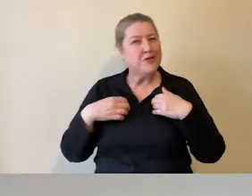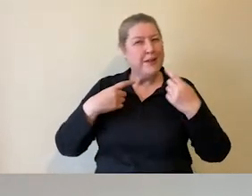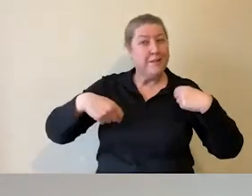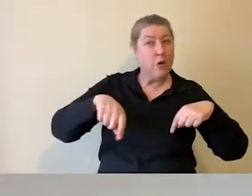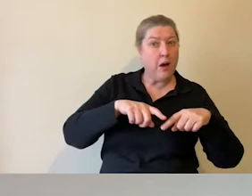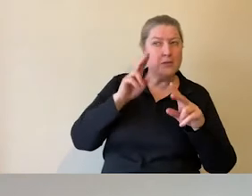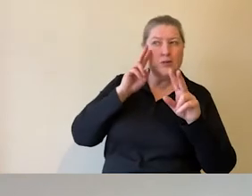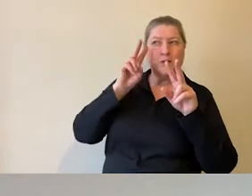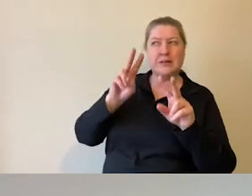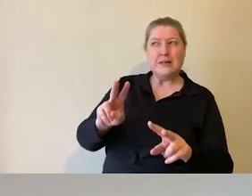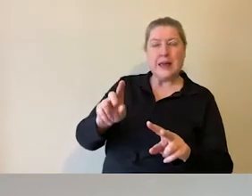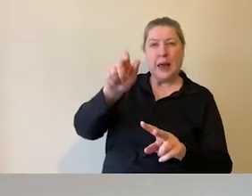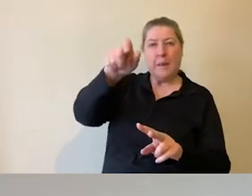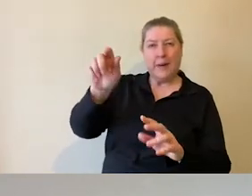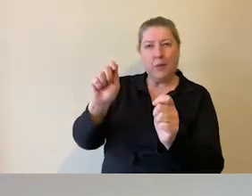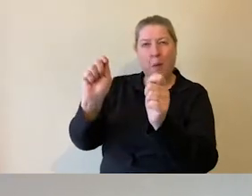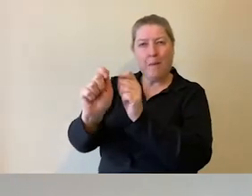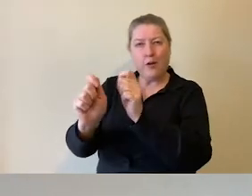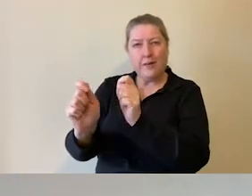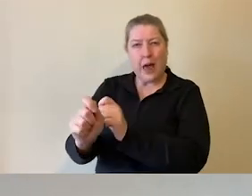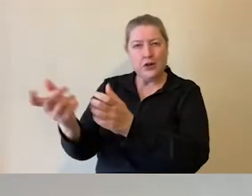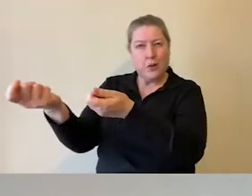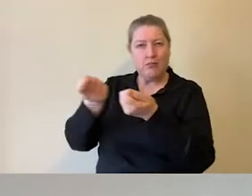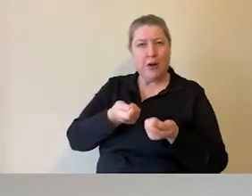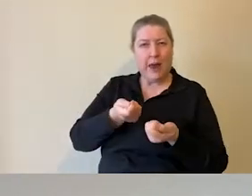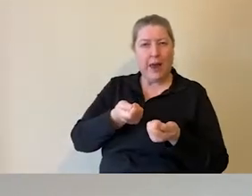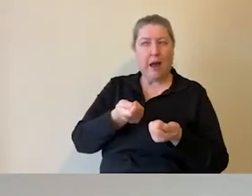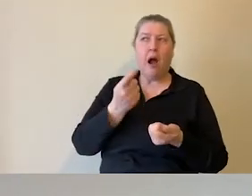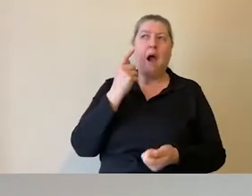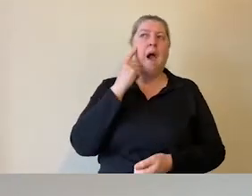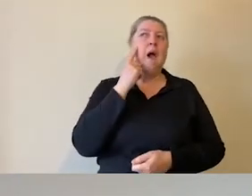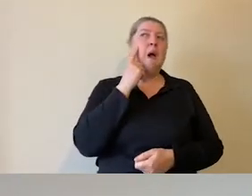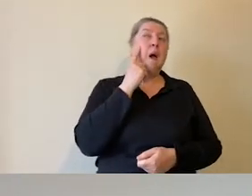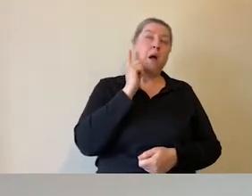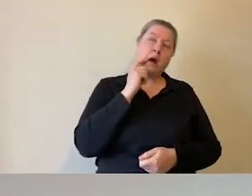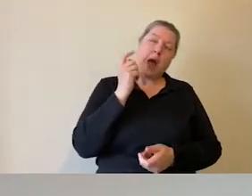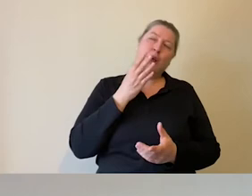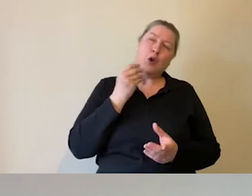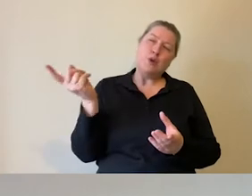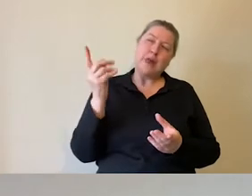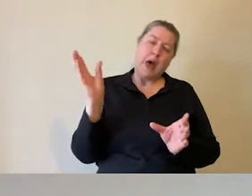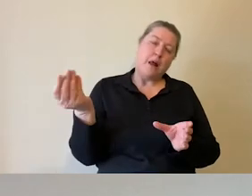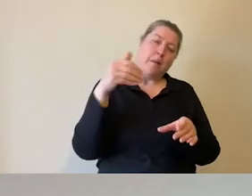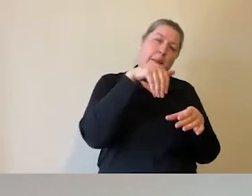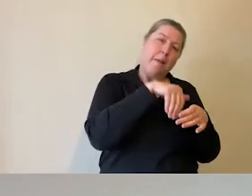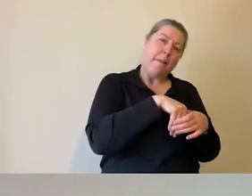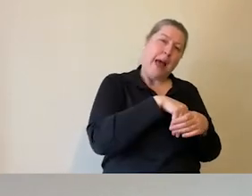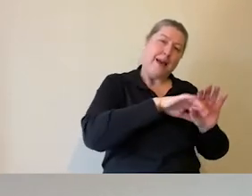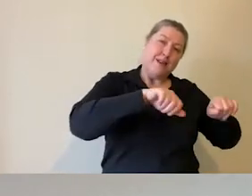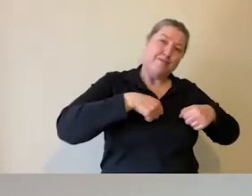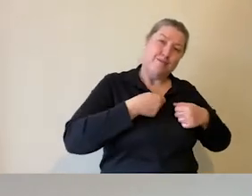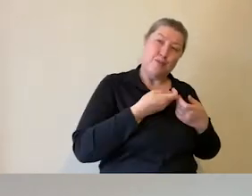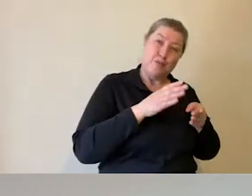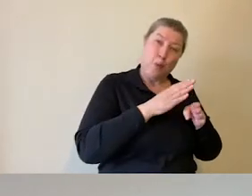modifications that people are bringing with them and then seeing if you can build them back into your own practice.